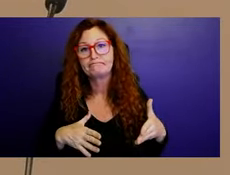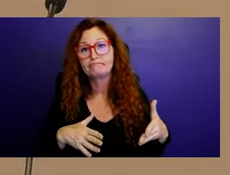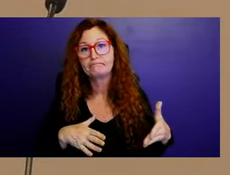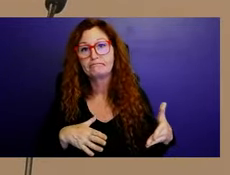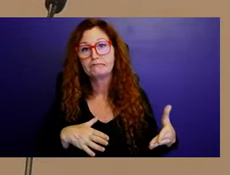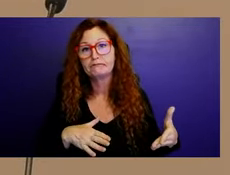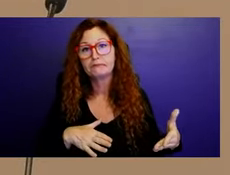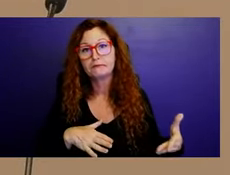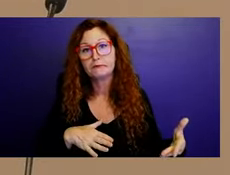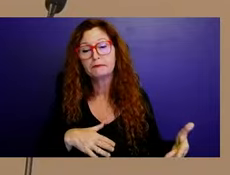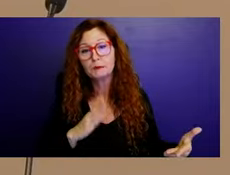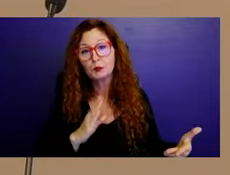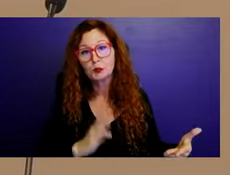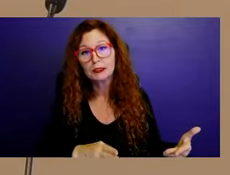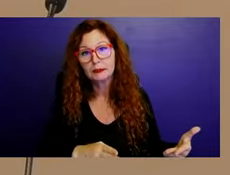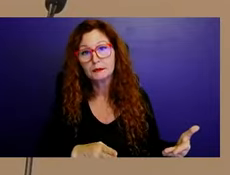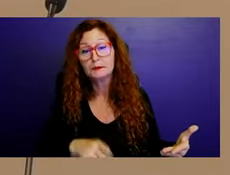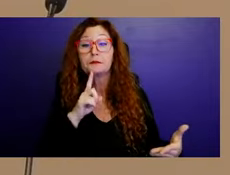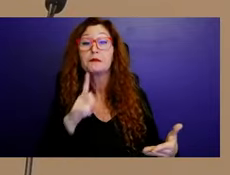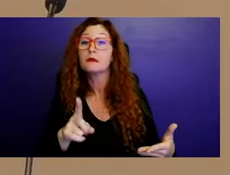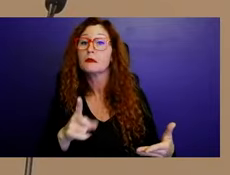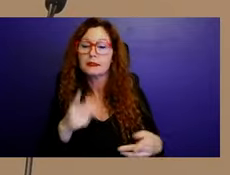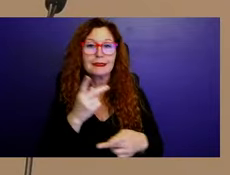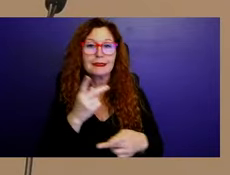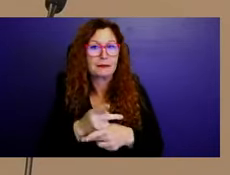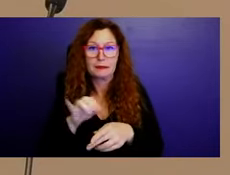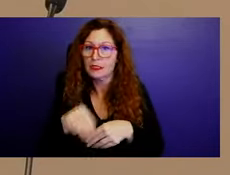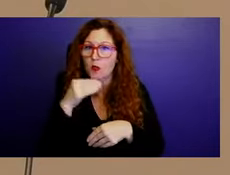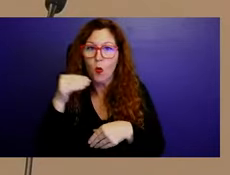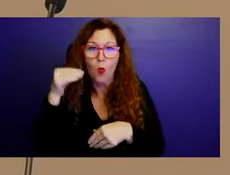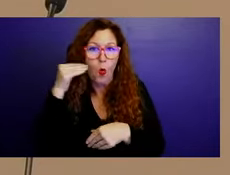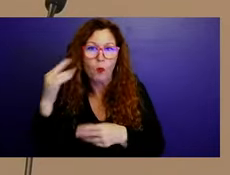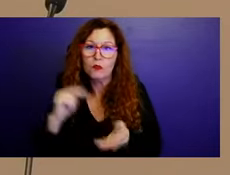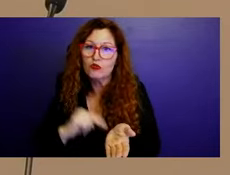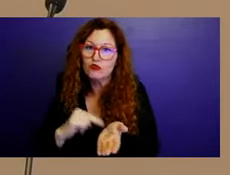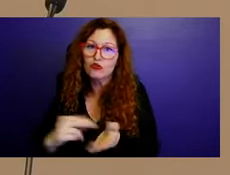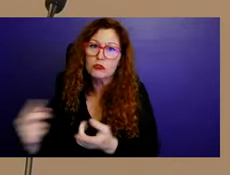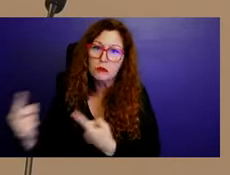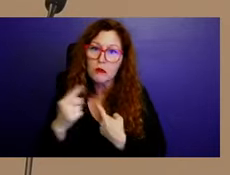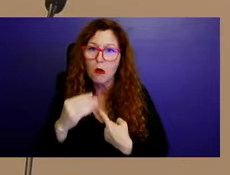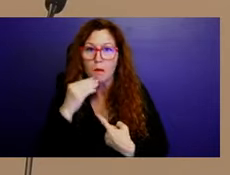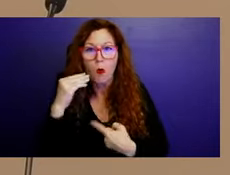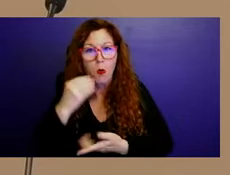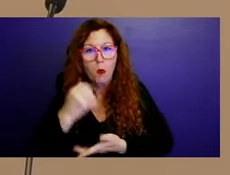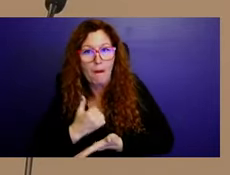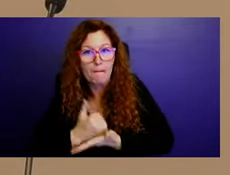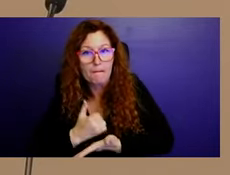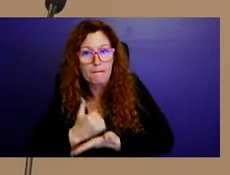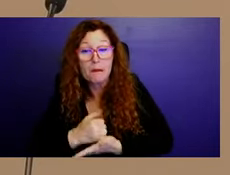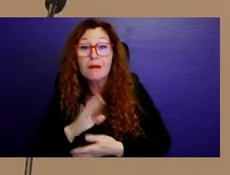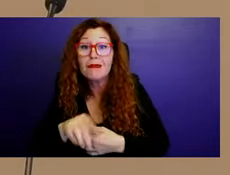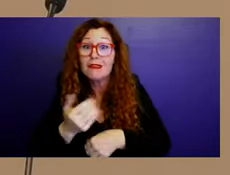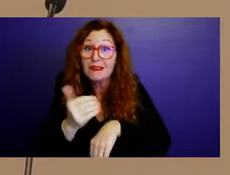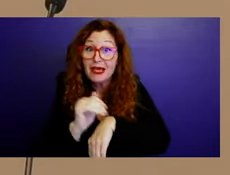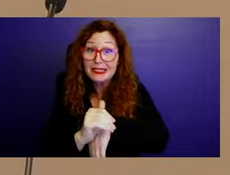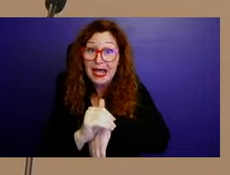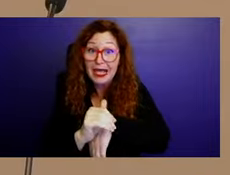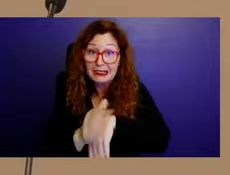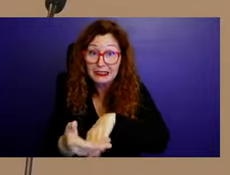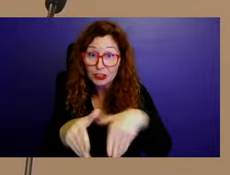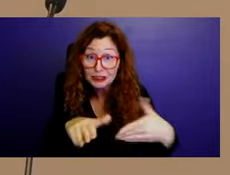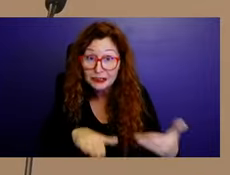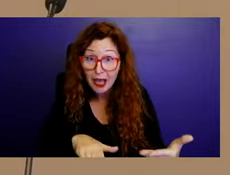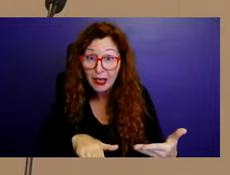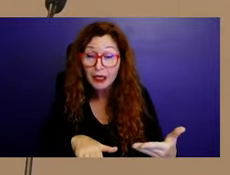On the night she died, two police officers walked into my home illegally. The